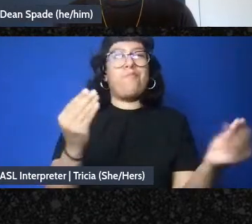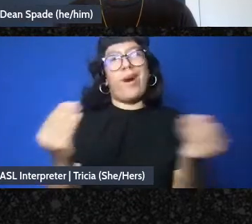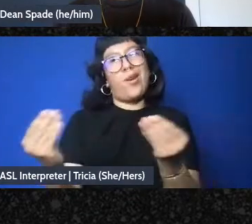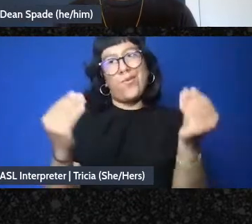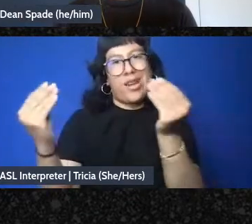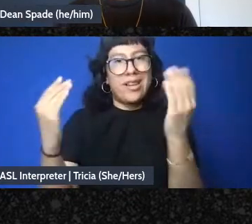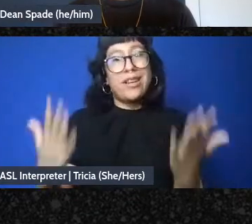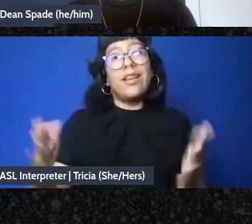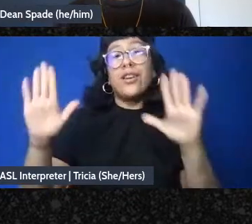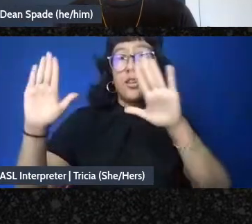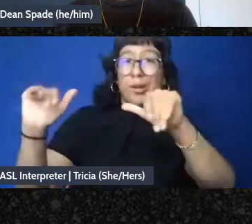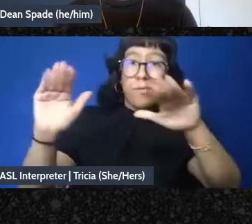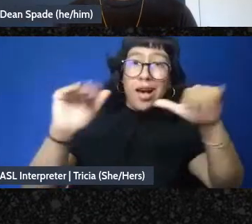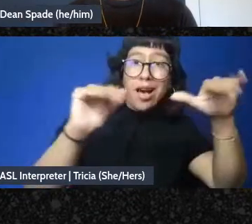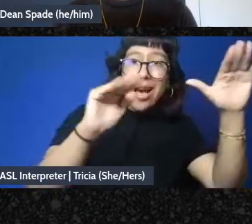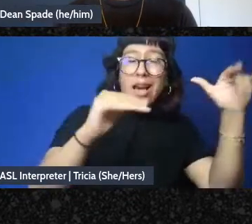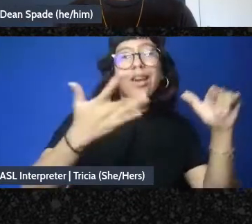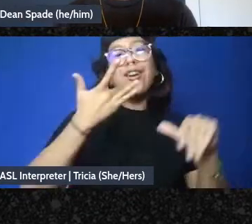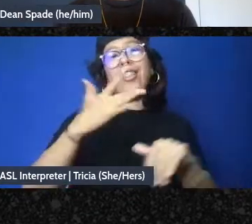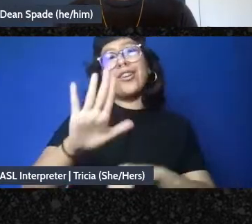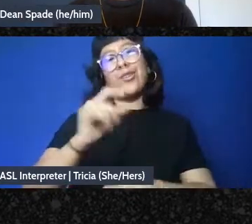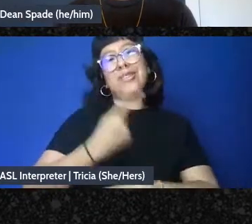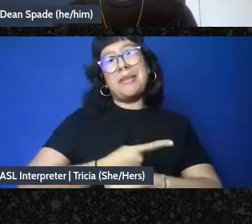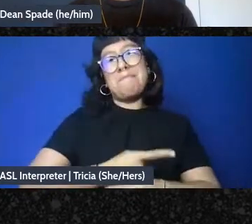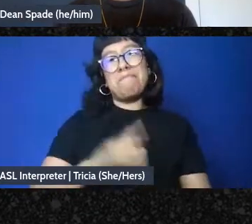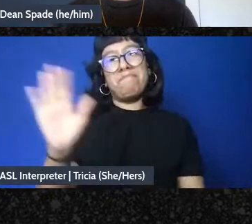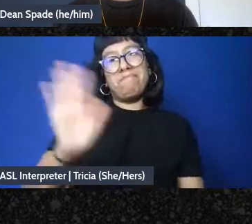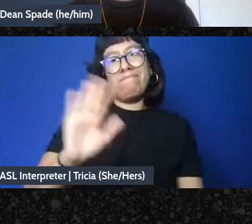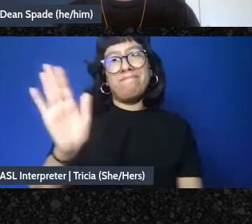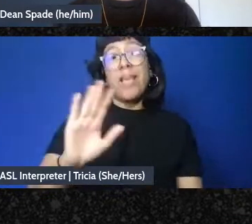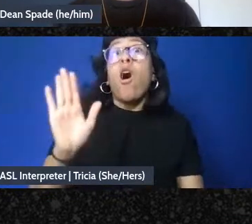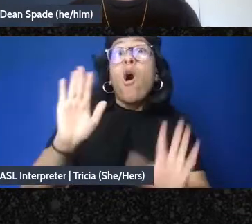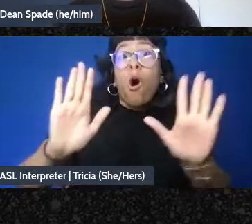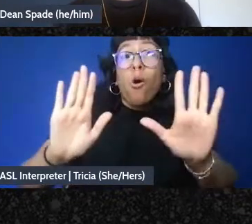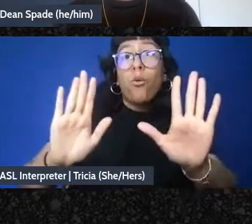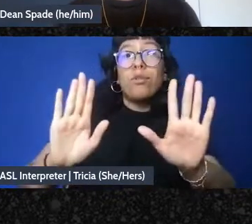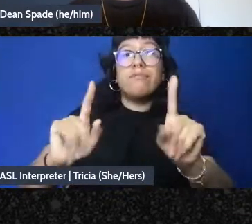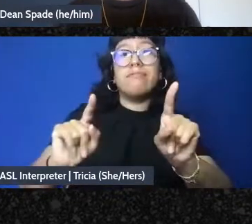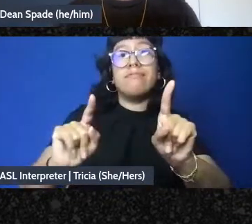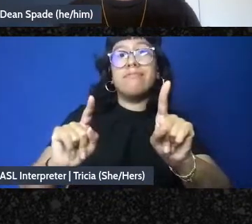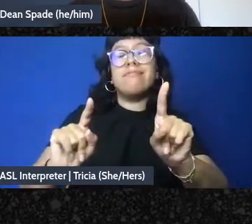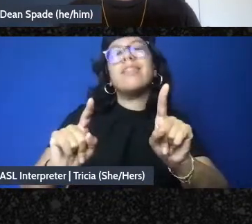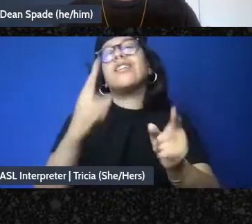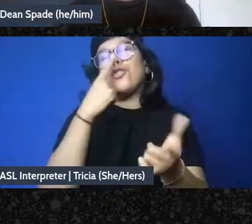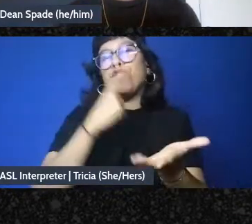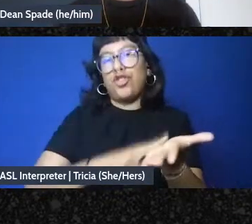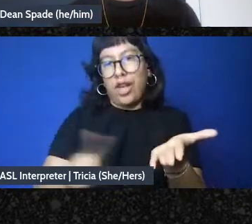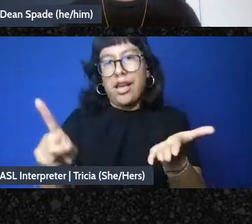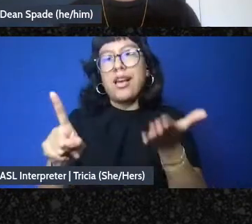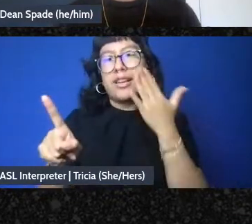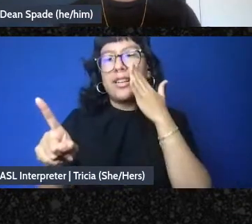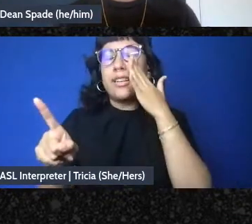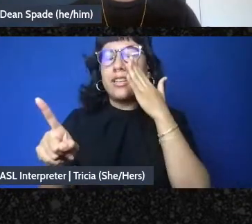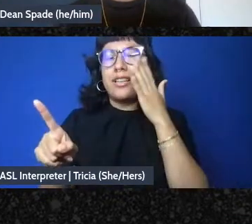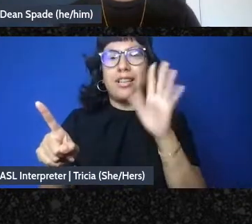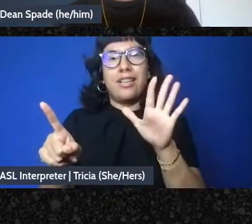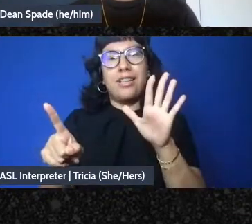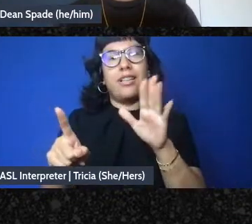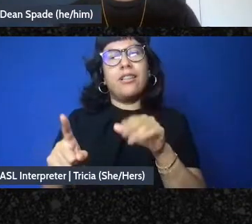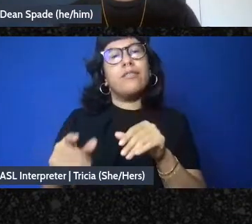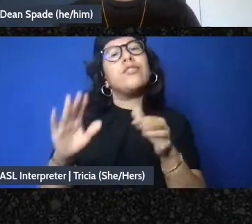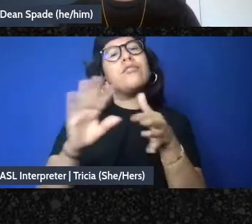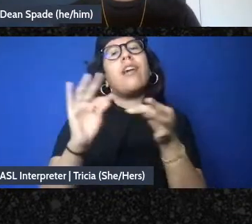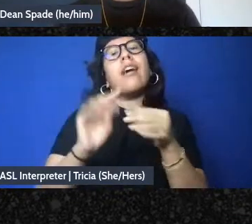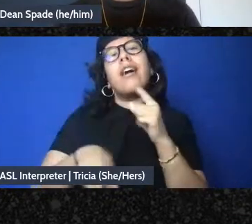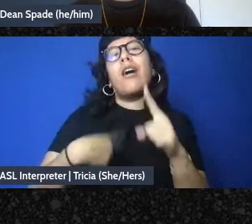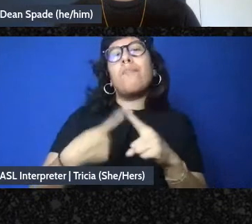goodbye and enjoy the rest of the day oh and also check into what we talk about